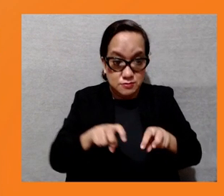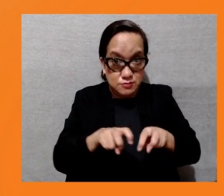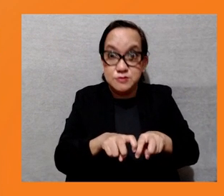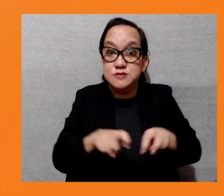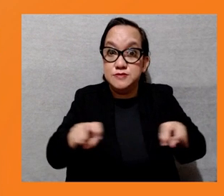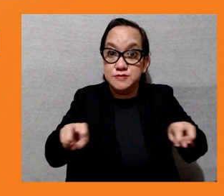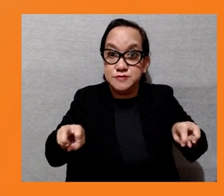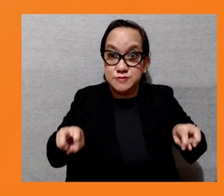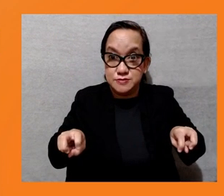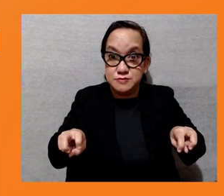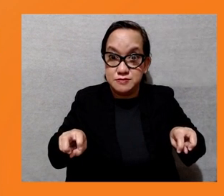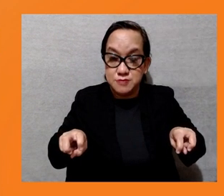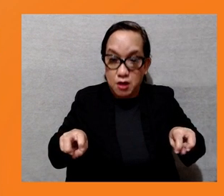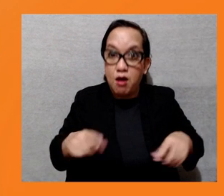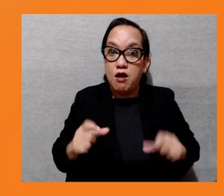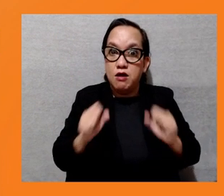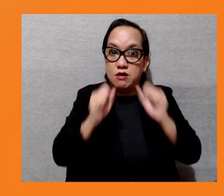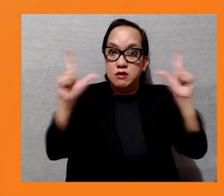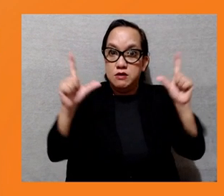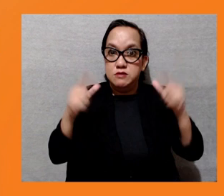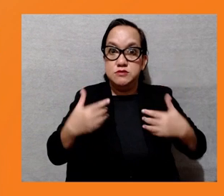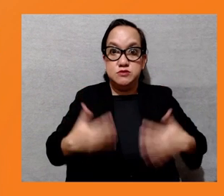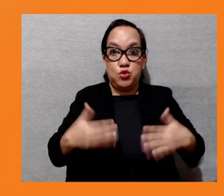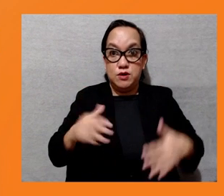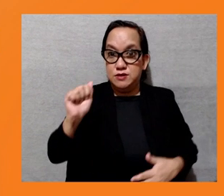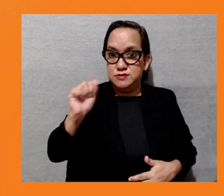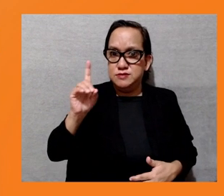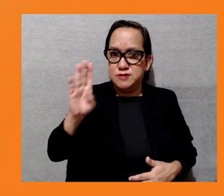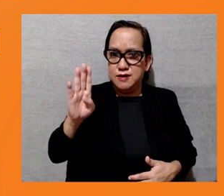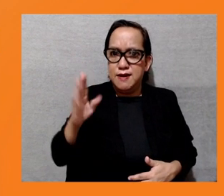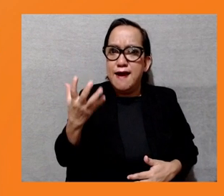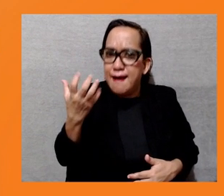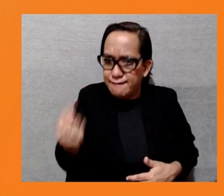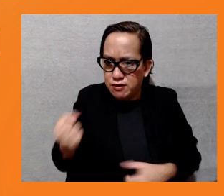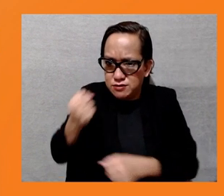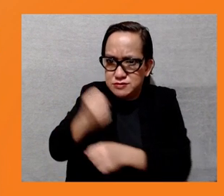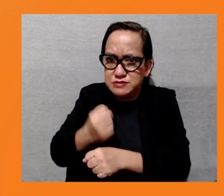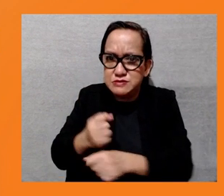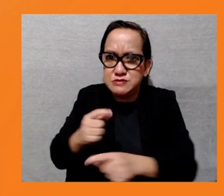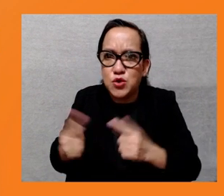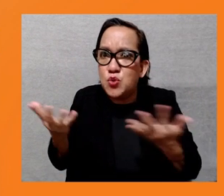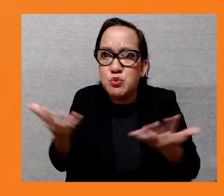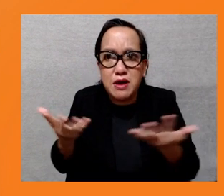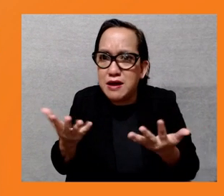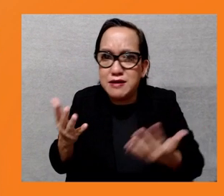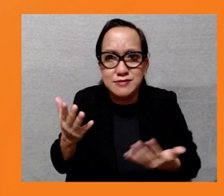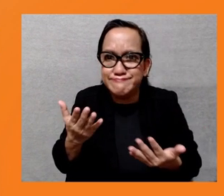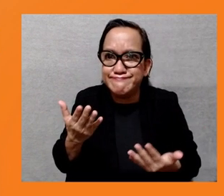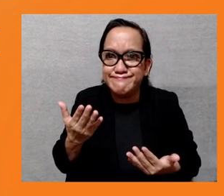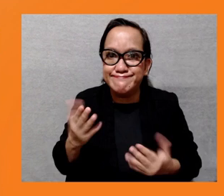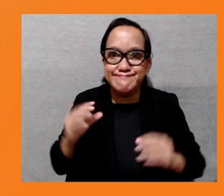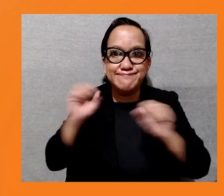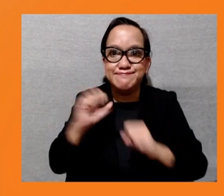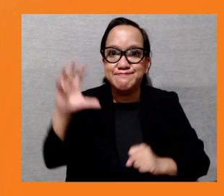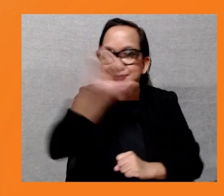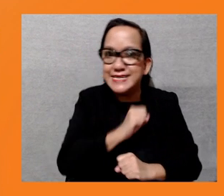efforts that ADB is claiming, there is still not enough awareness of ADB projects at the community level.